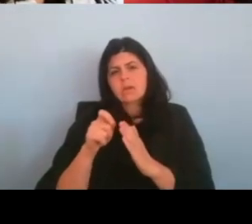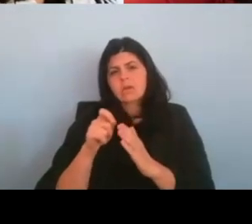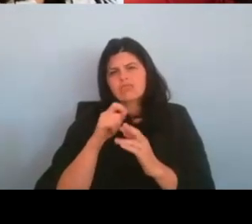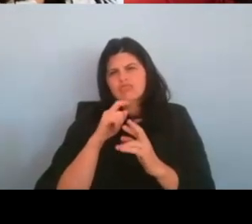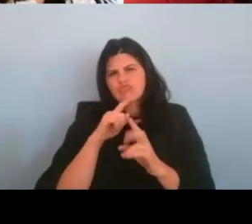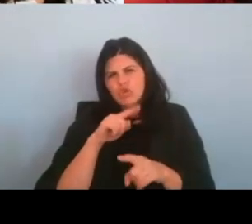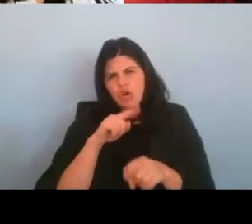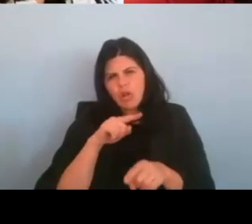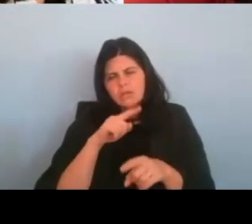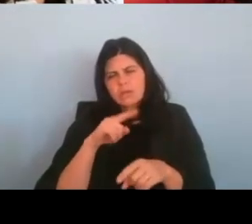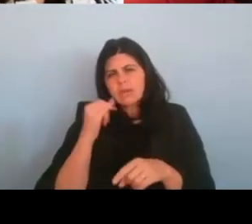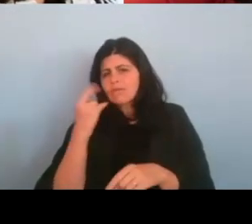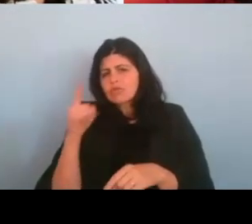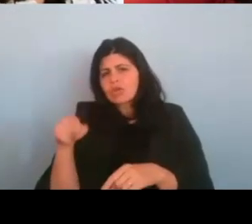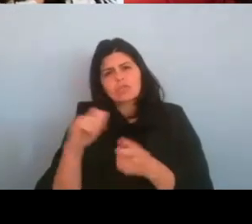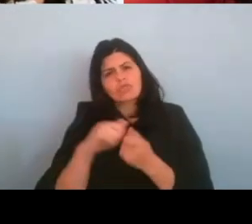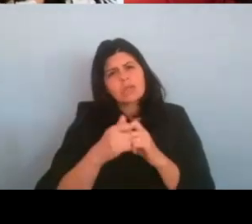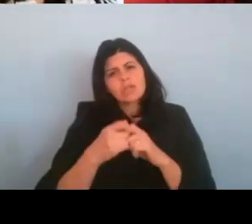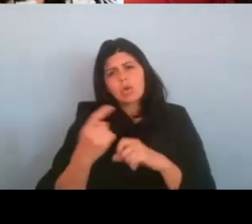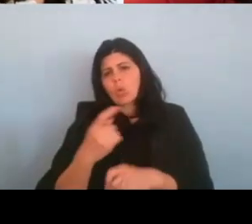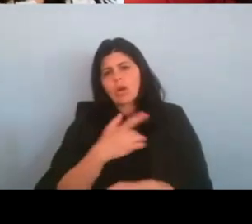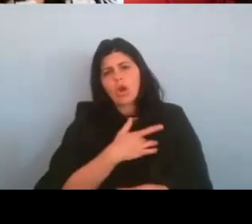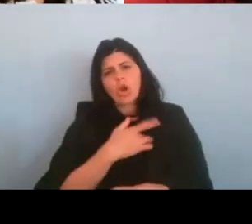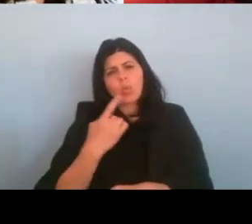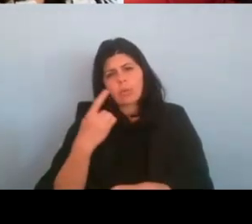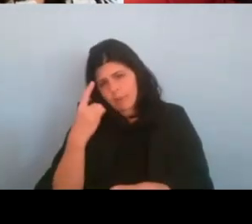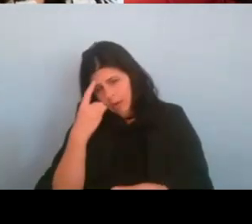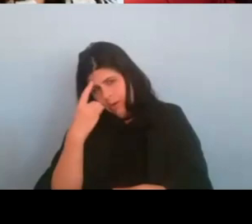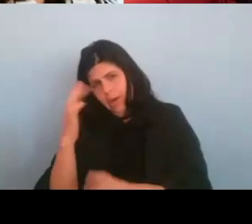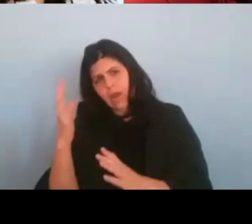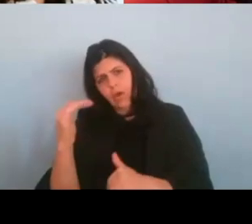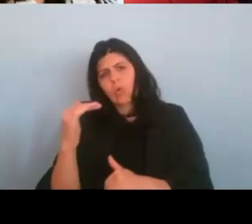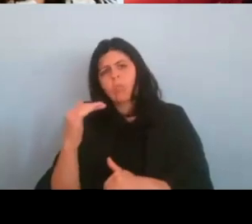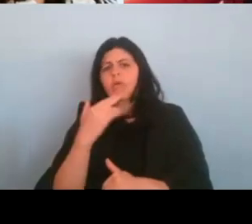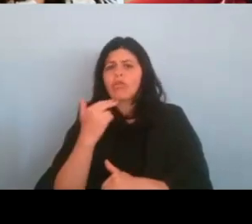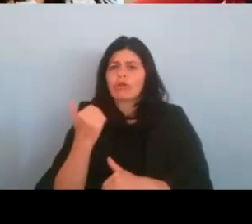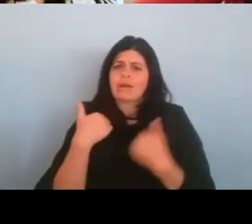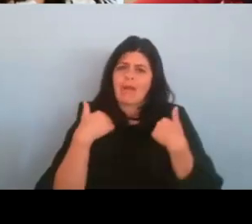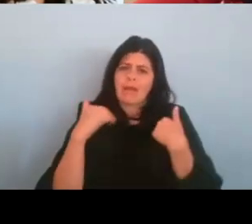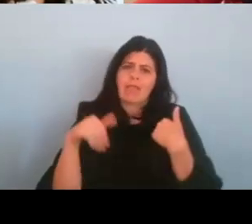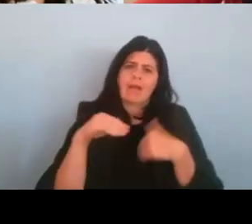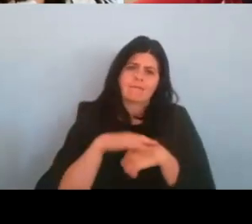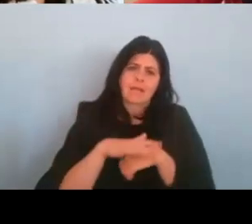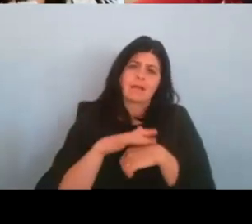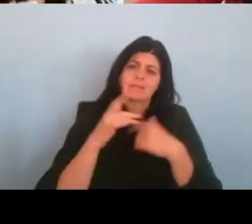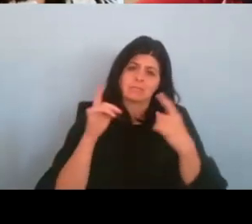one heart and one mind, like, I hope that that's the effect 13 has. So, yeah.